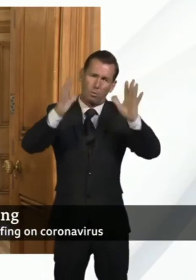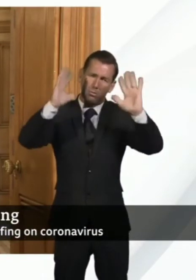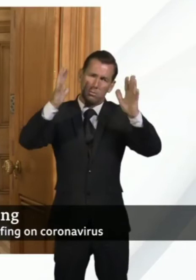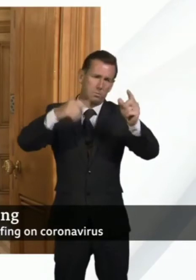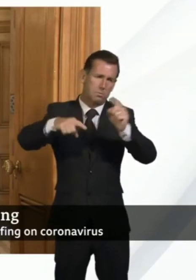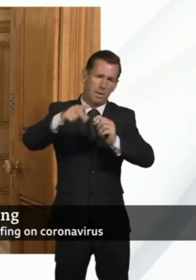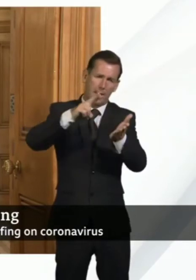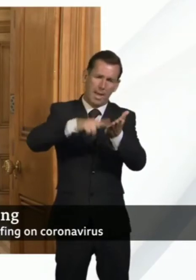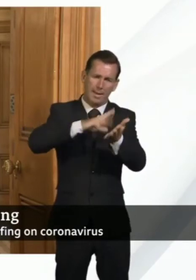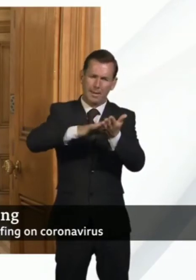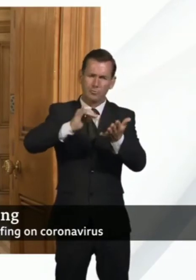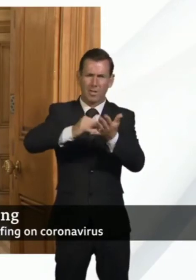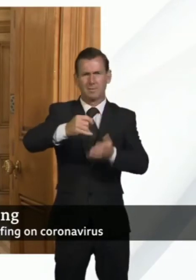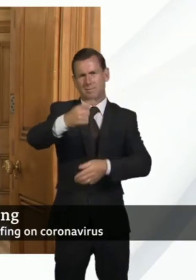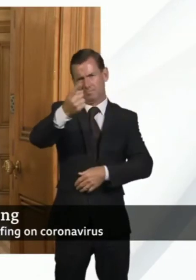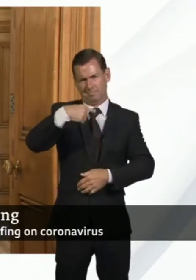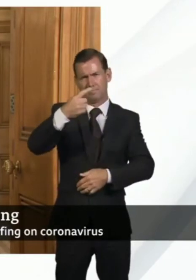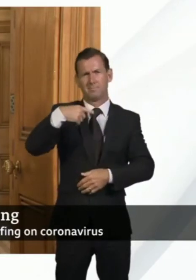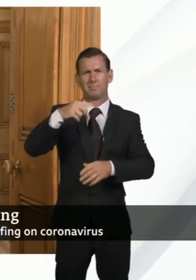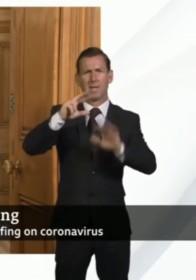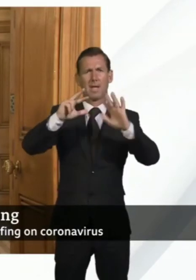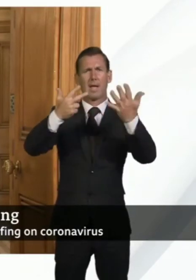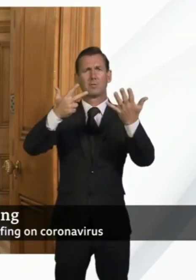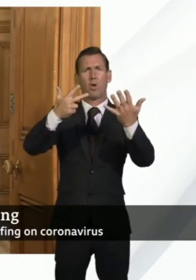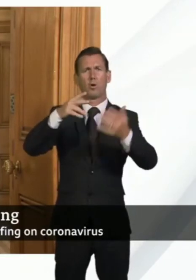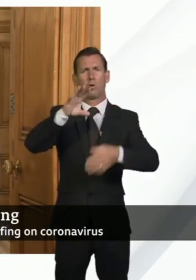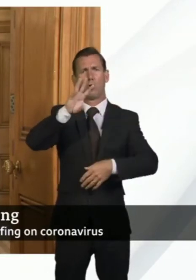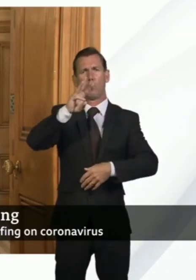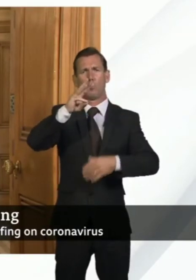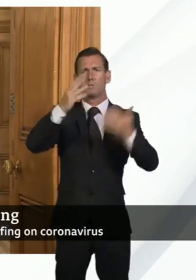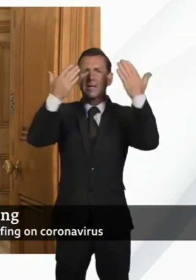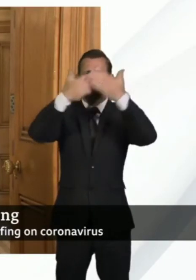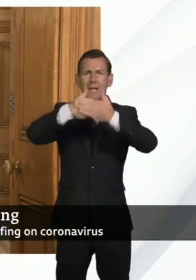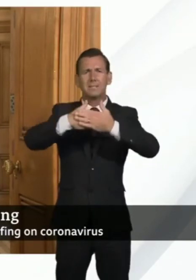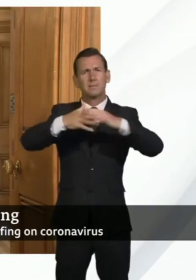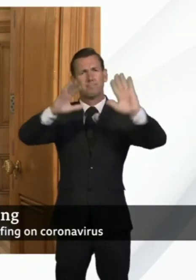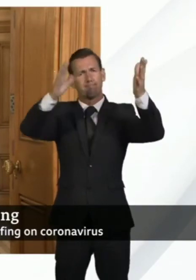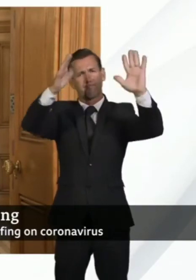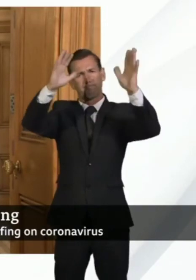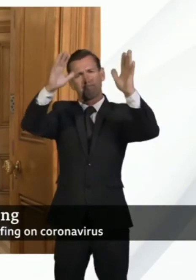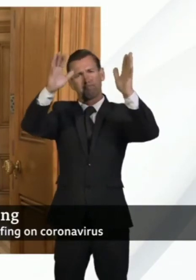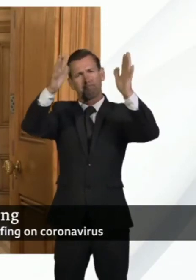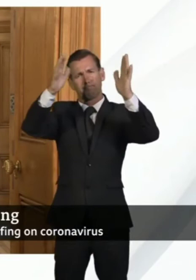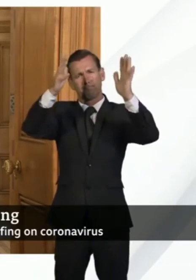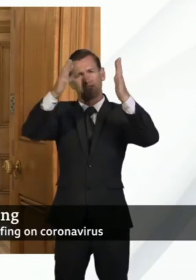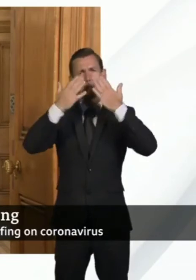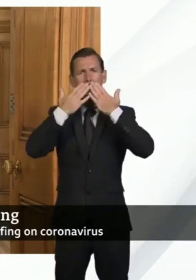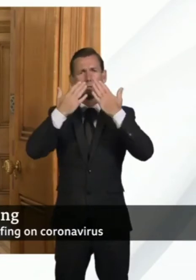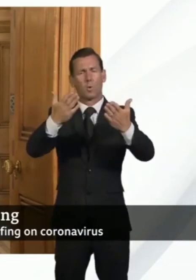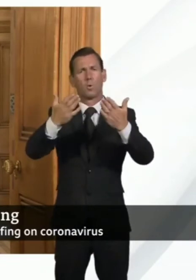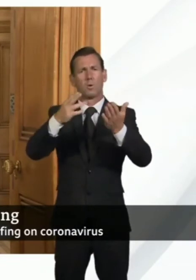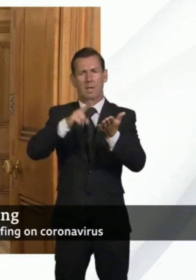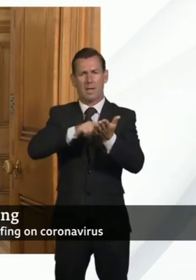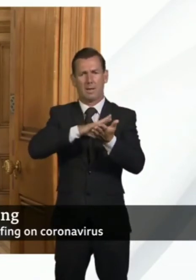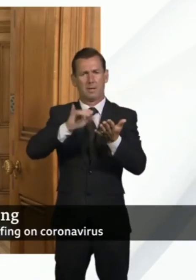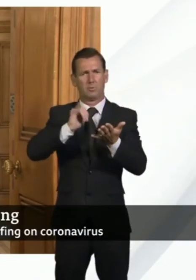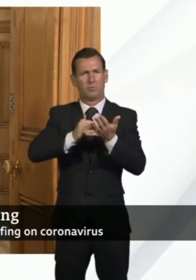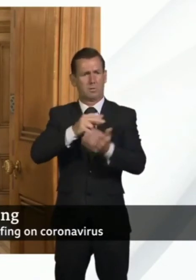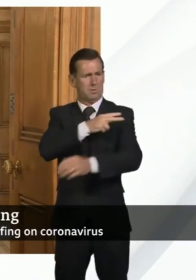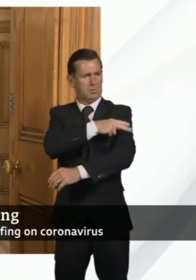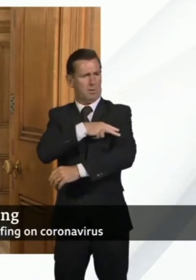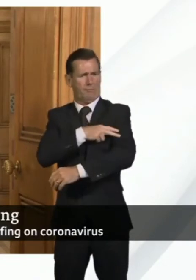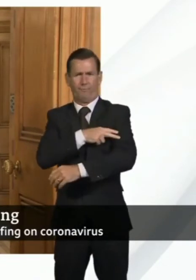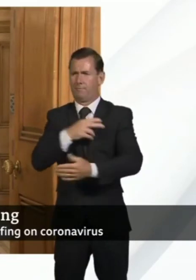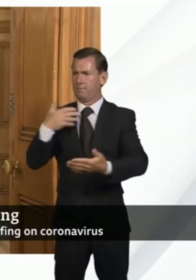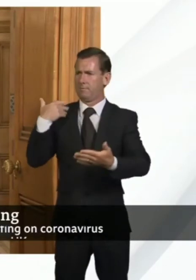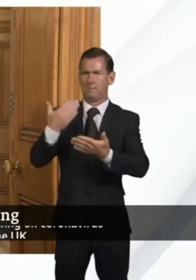NHS. We all go out and clap at eight o'clock on Thursday evenings to show that appreciation. One of the measures we've taken to